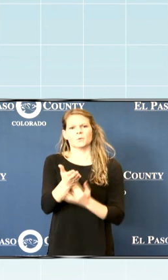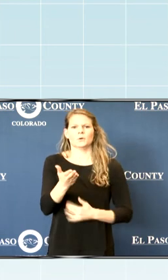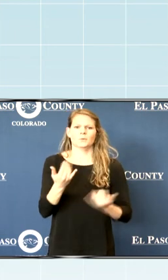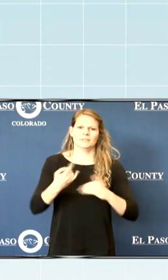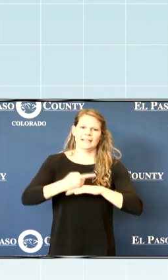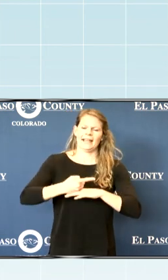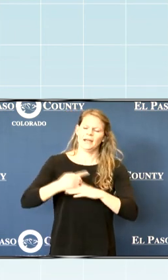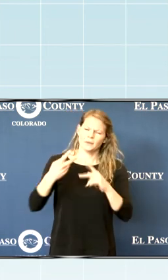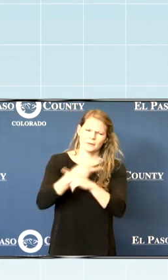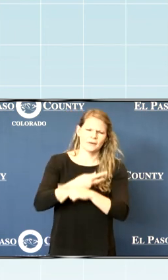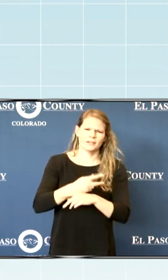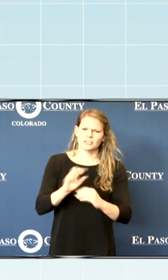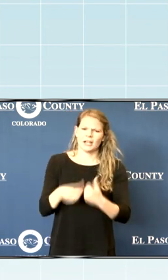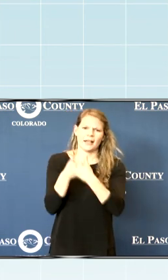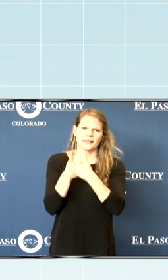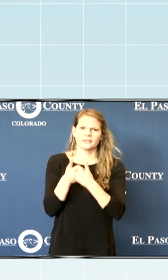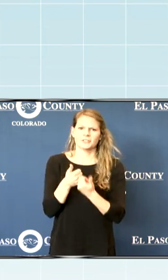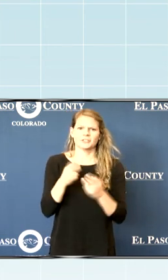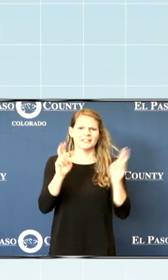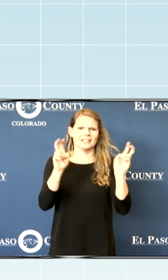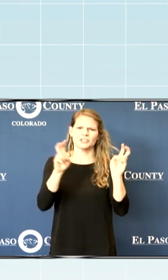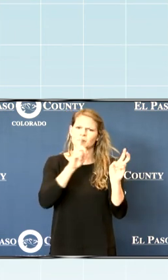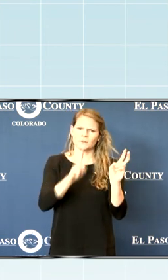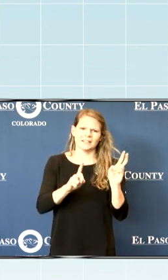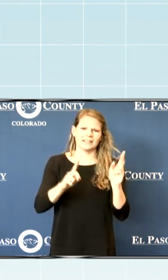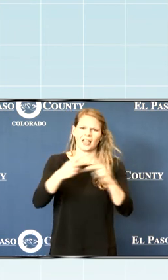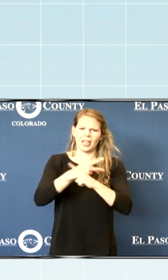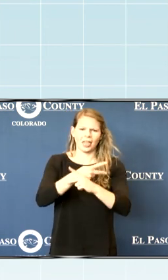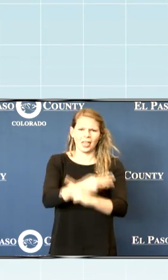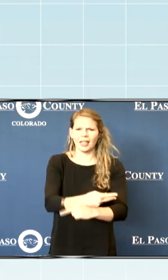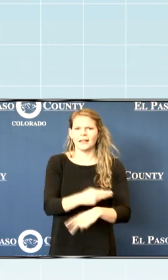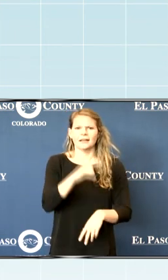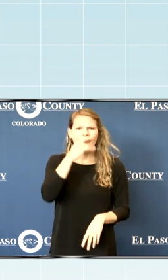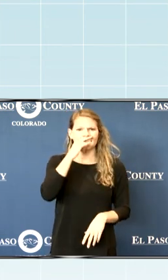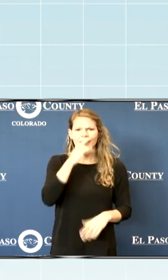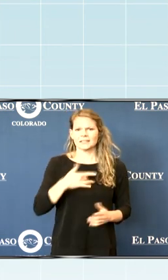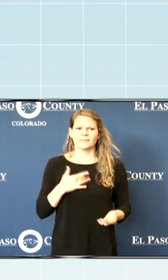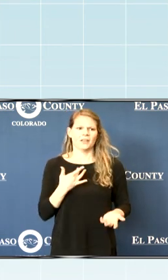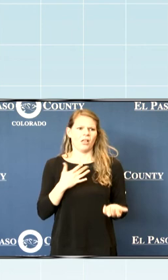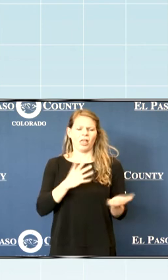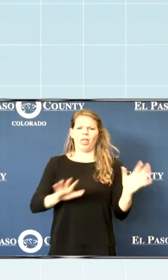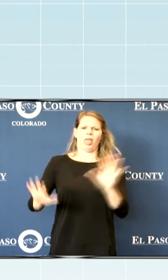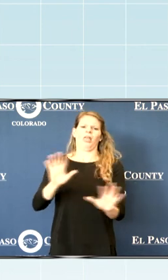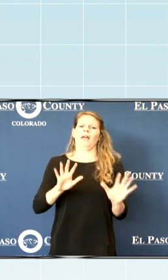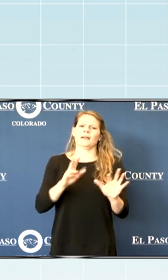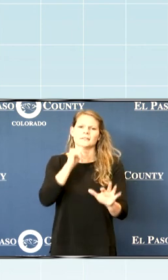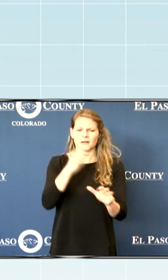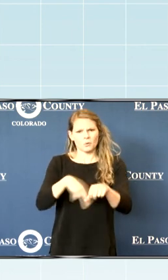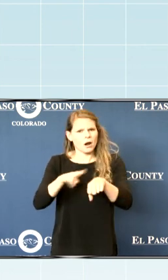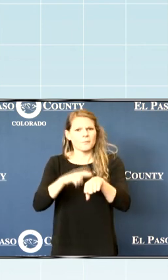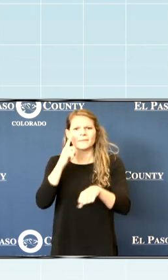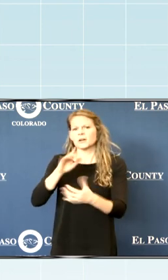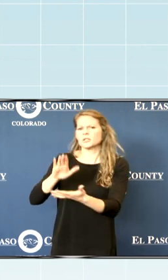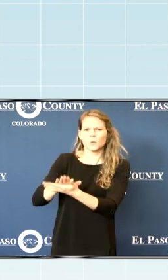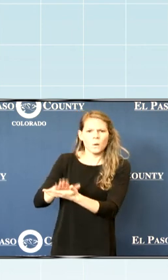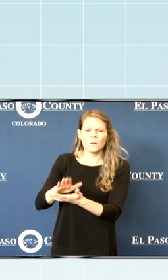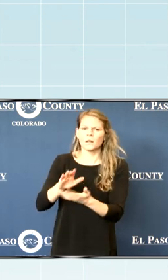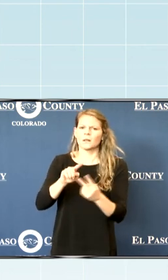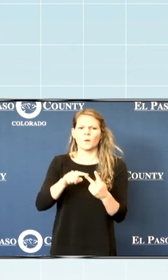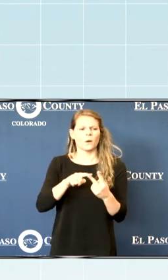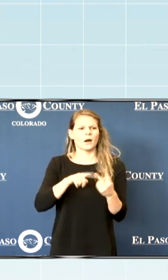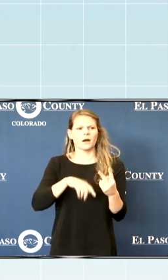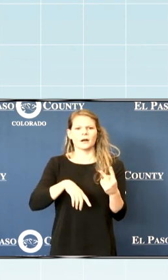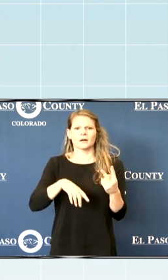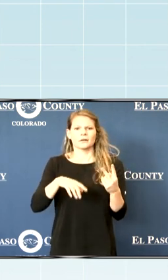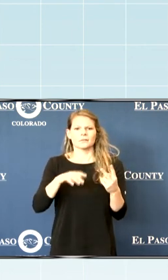COVID. This issue has been compounded by the fact that the kids have been displaced and they don't have their normal place to go to in school or they're doing